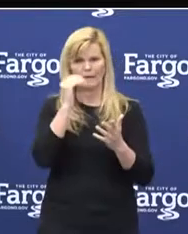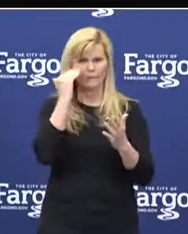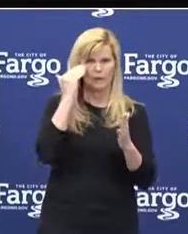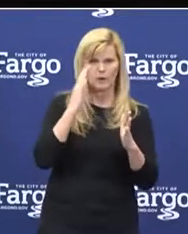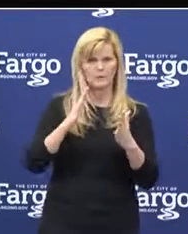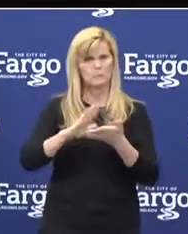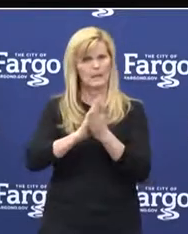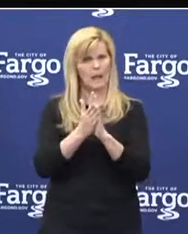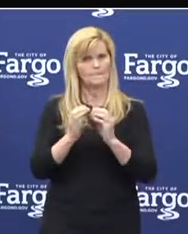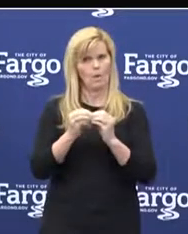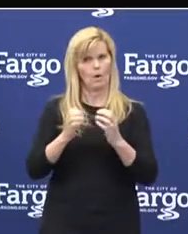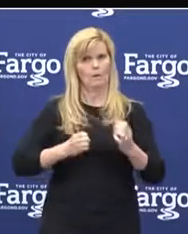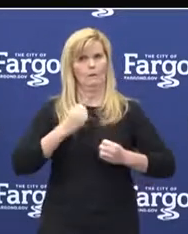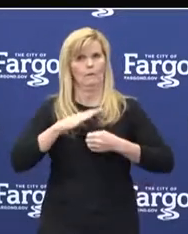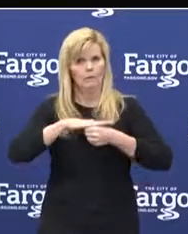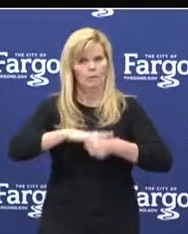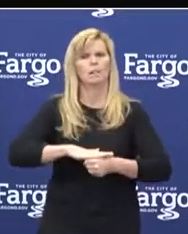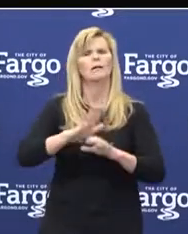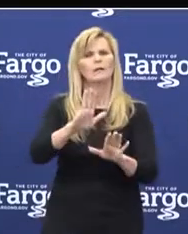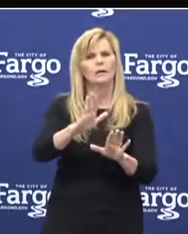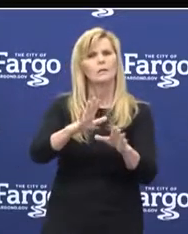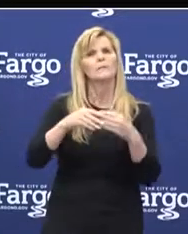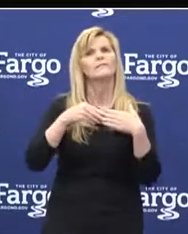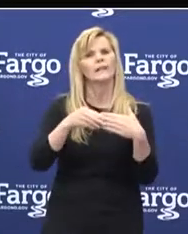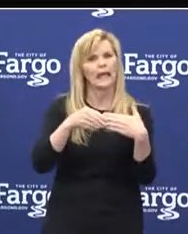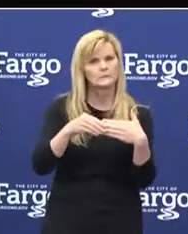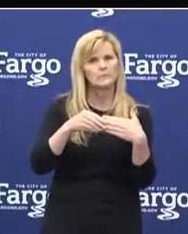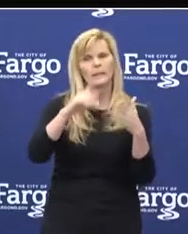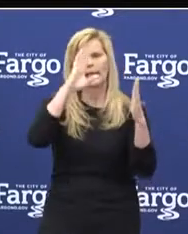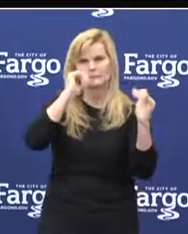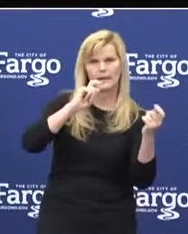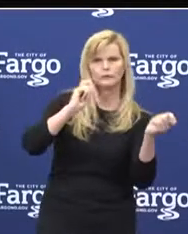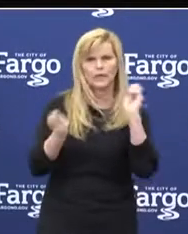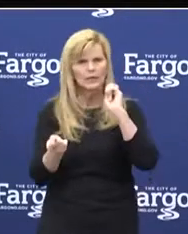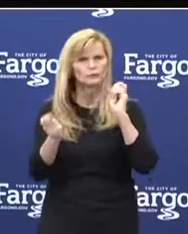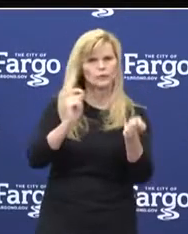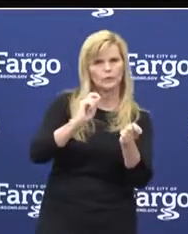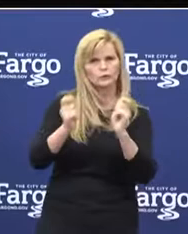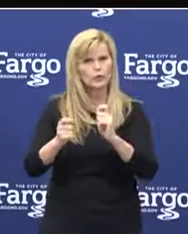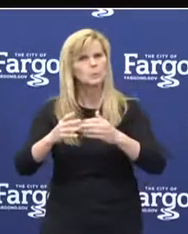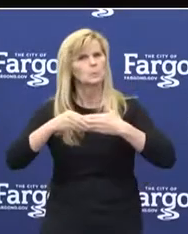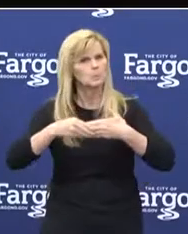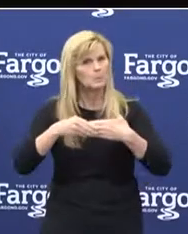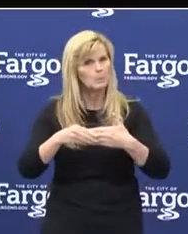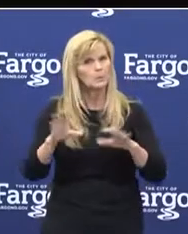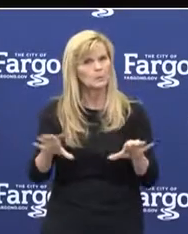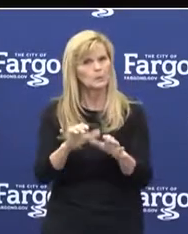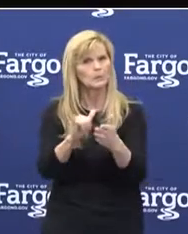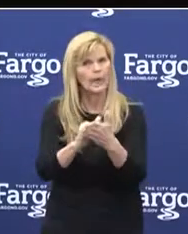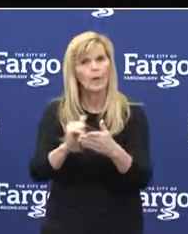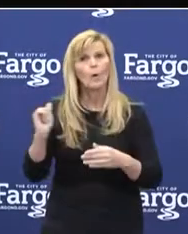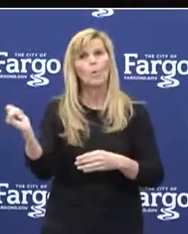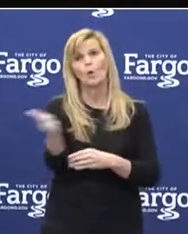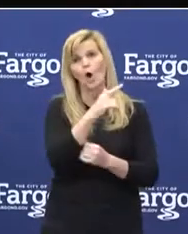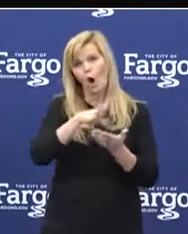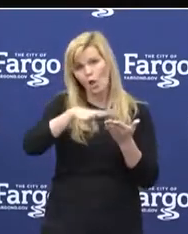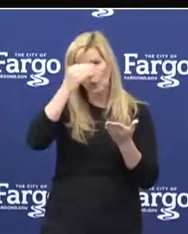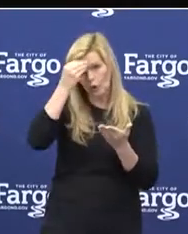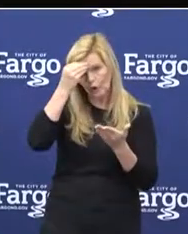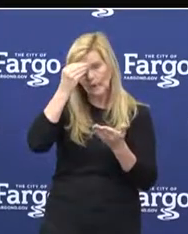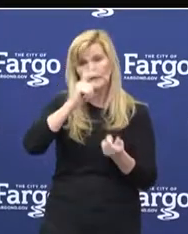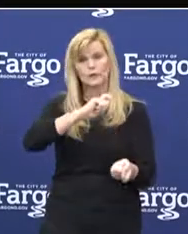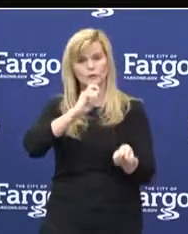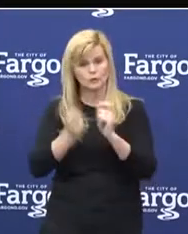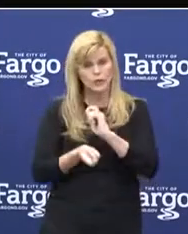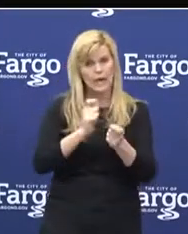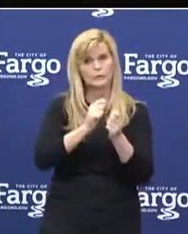emotions. We need to be flexible and expect change. We are all learning as we go in this pandemic, adjusting as